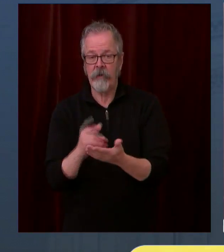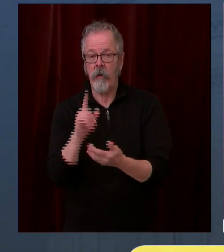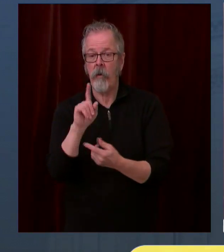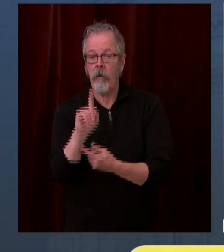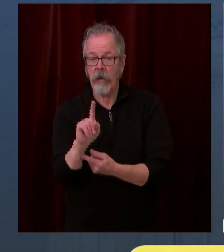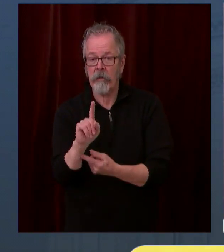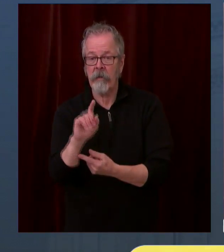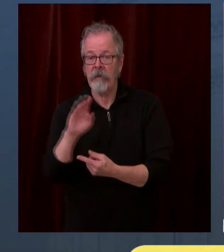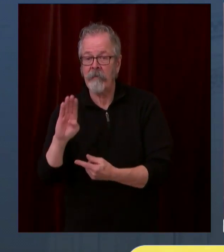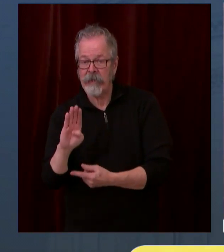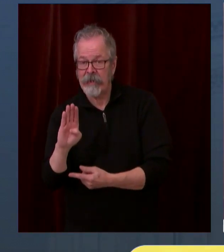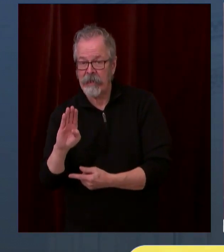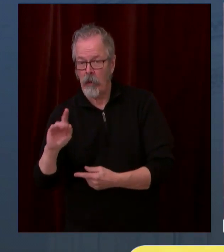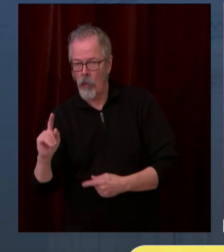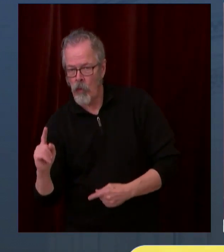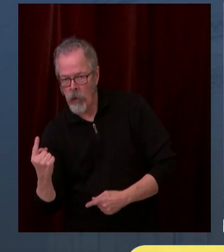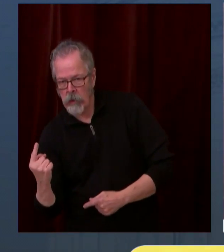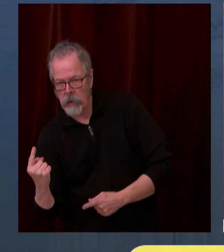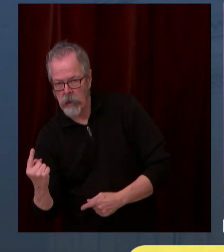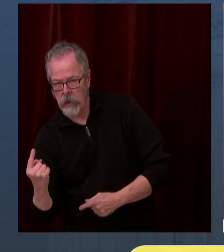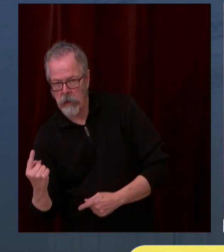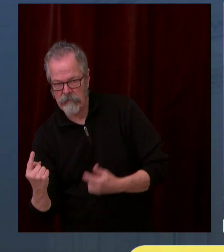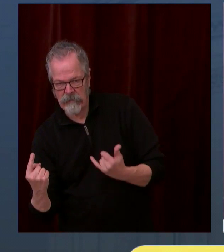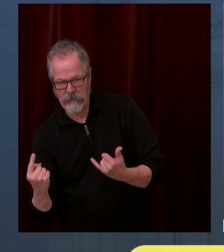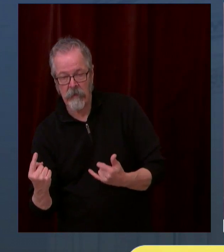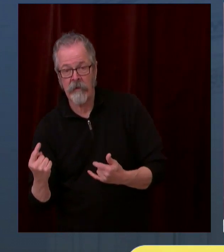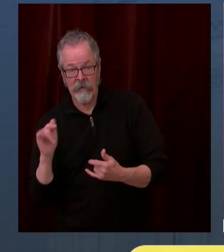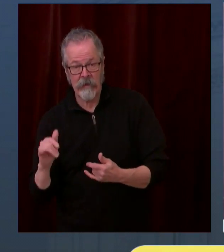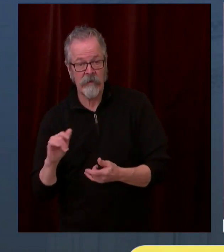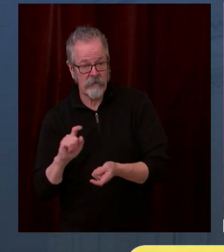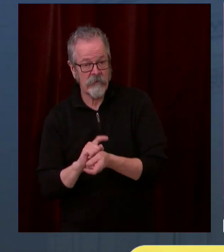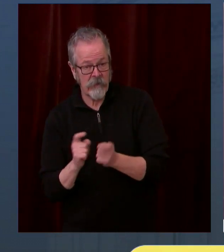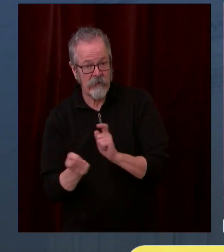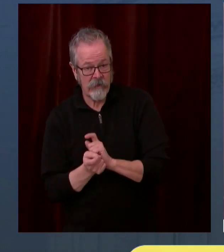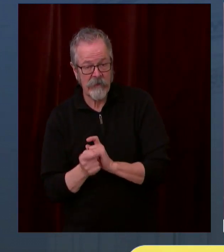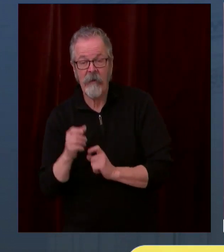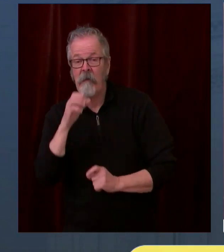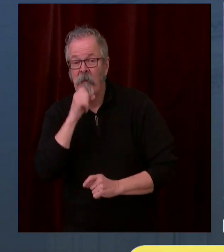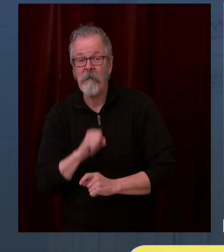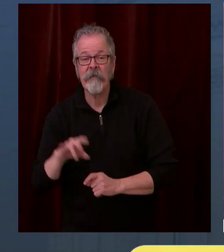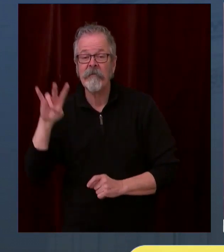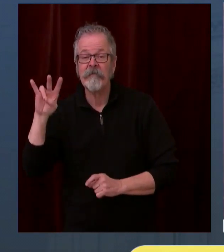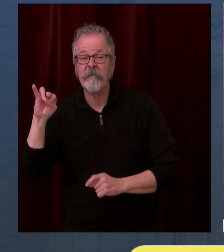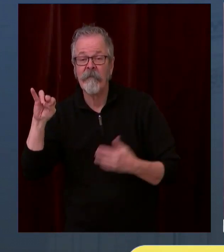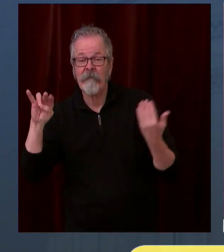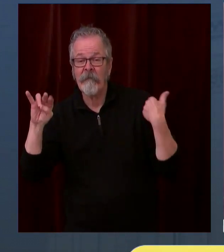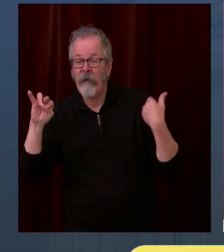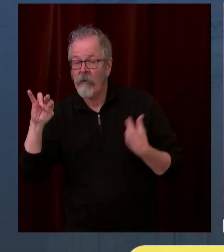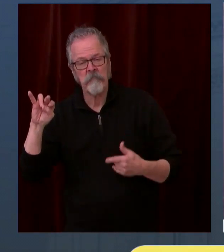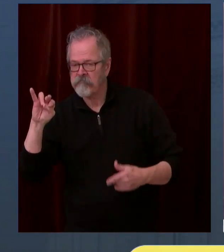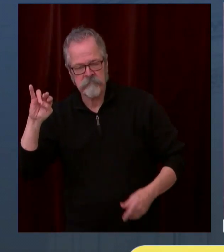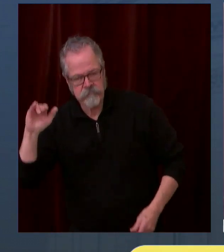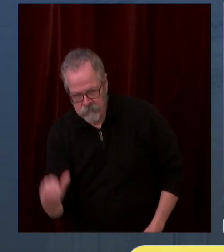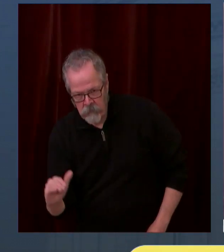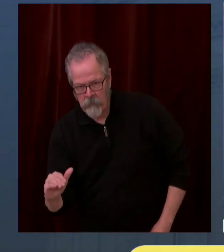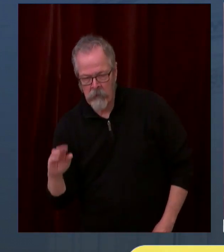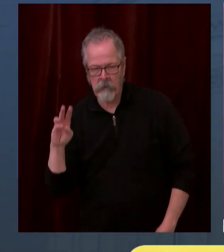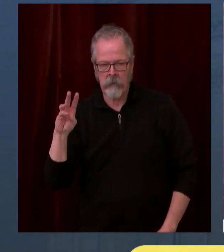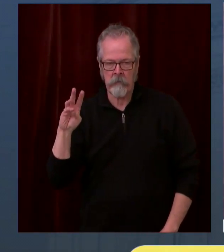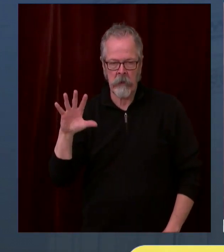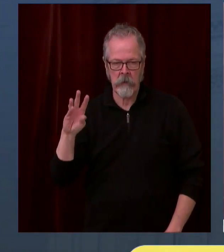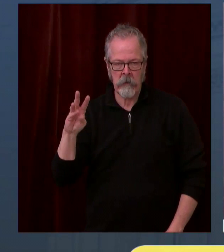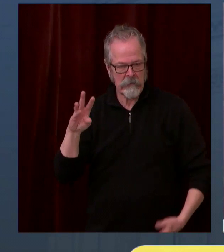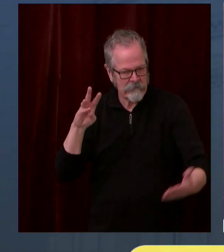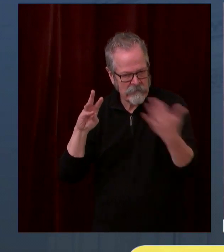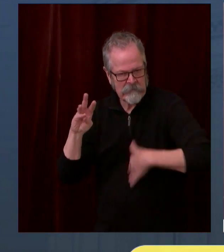now going to be able to vaccinate those who are above the age of 65 and we are going to get that started